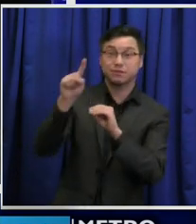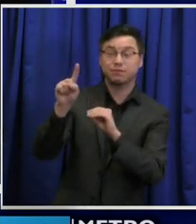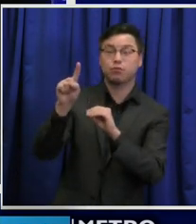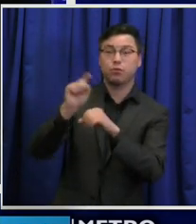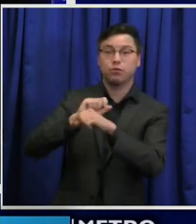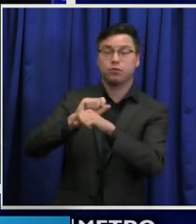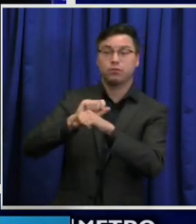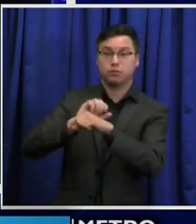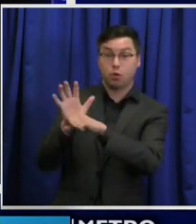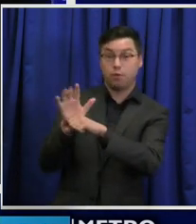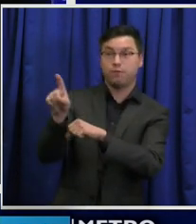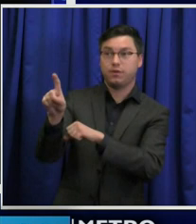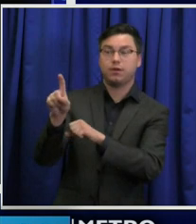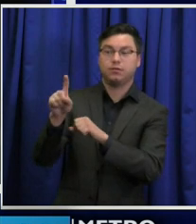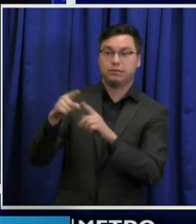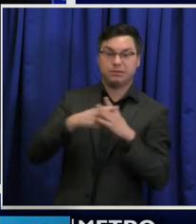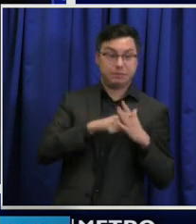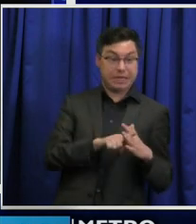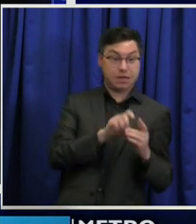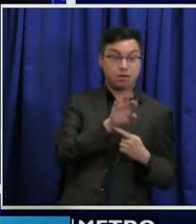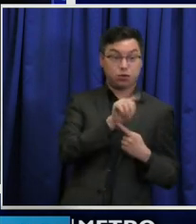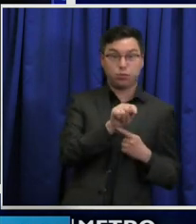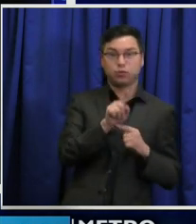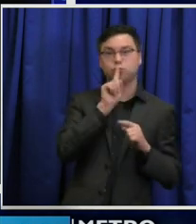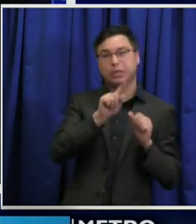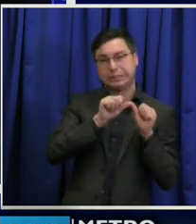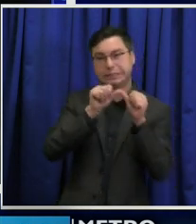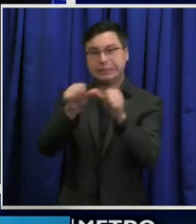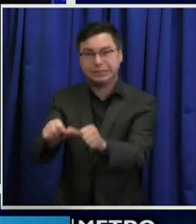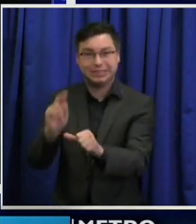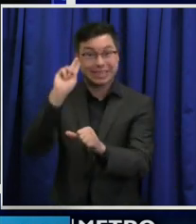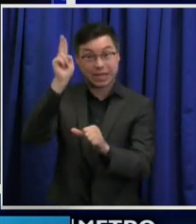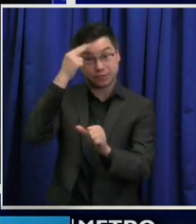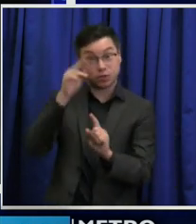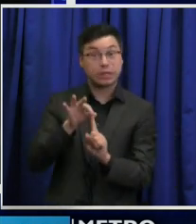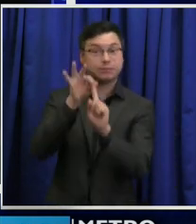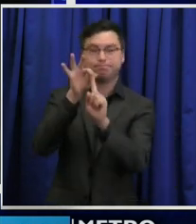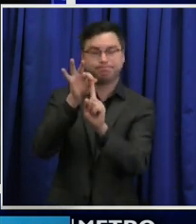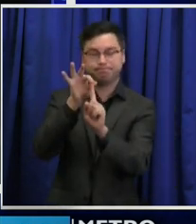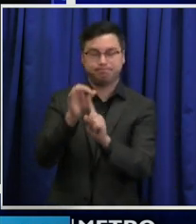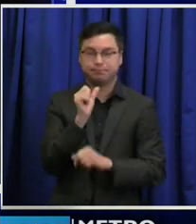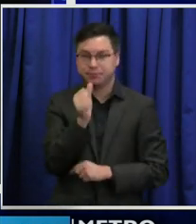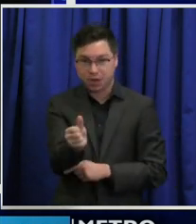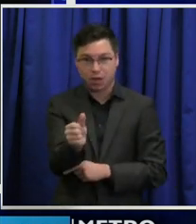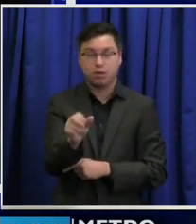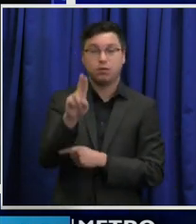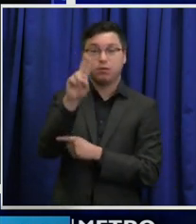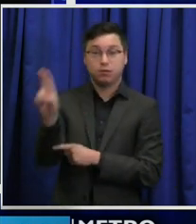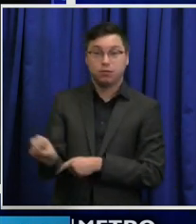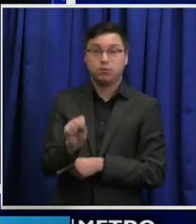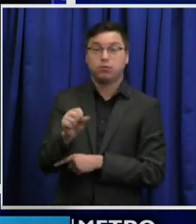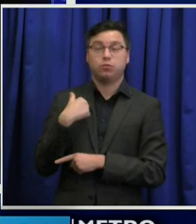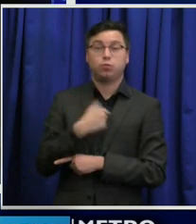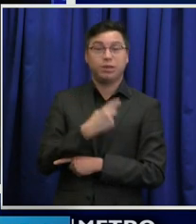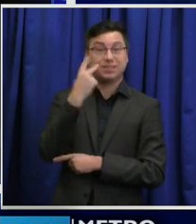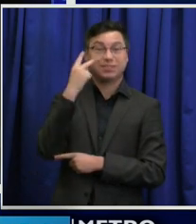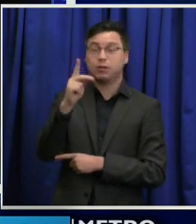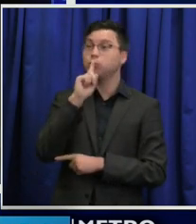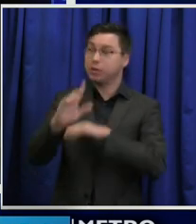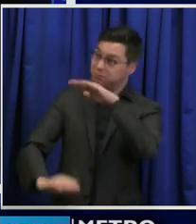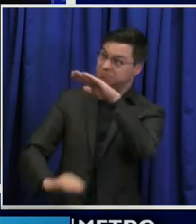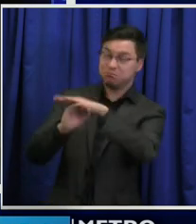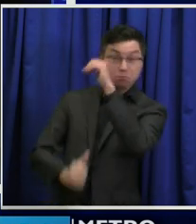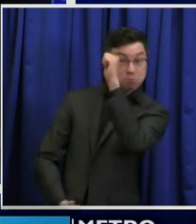October is continuing. And Nashville is no exception. The United States just saw a record number of cases yesterday